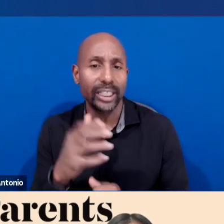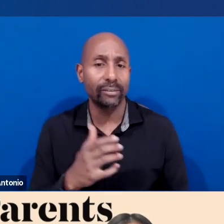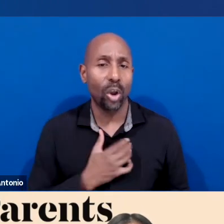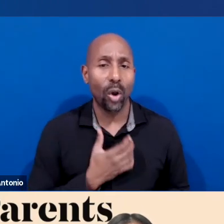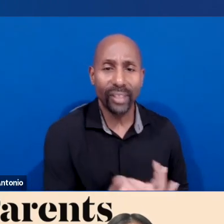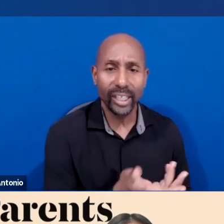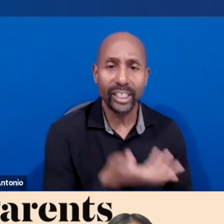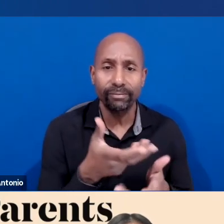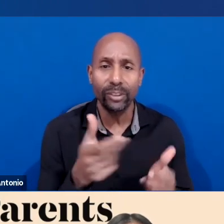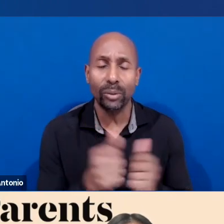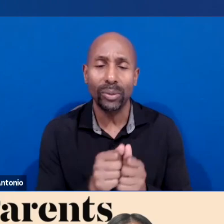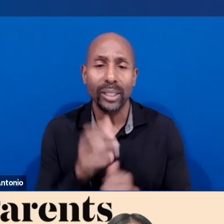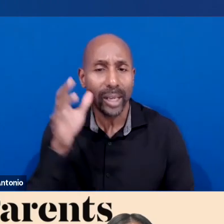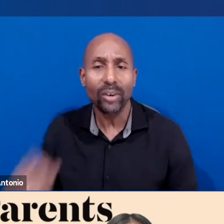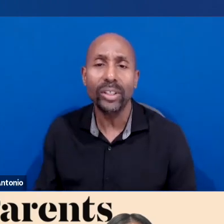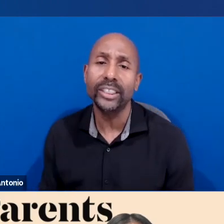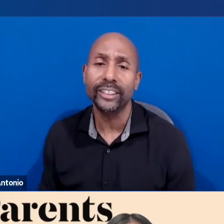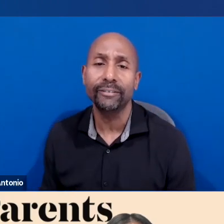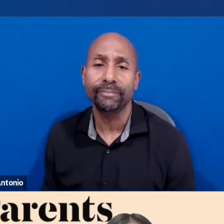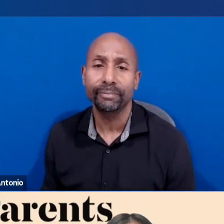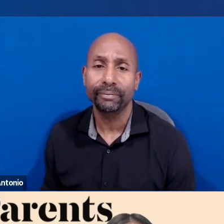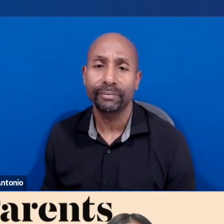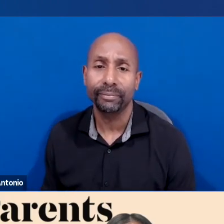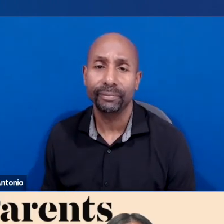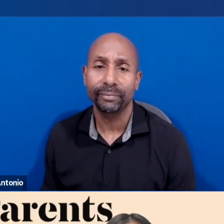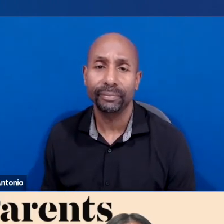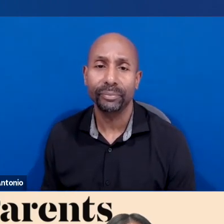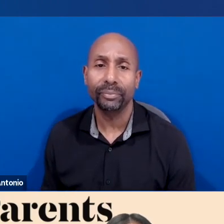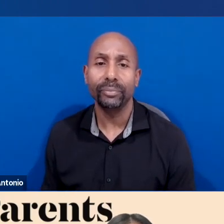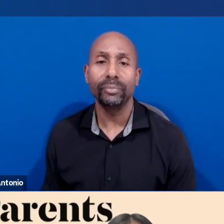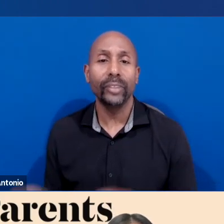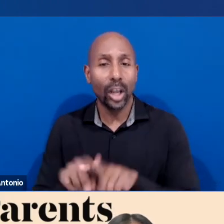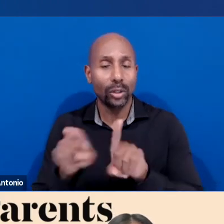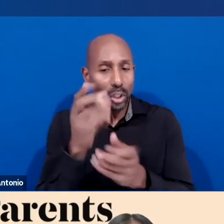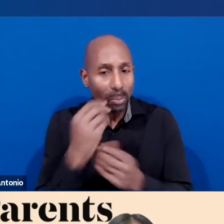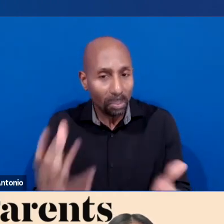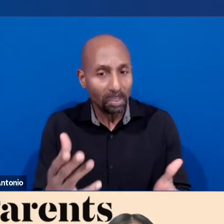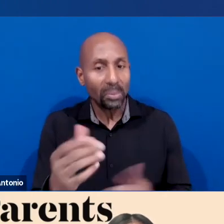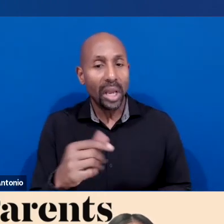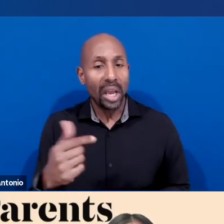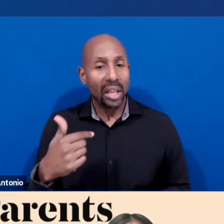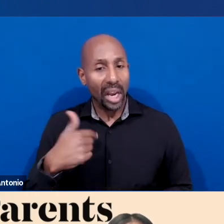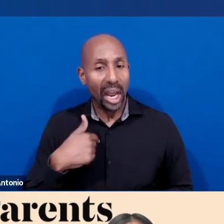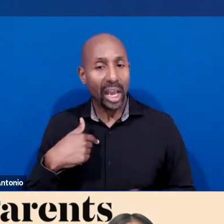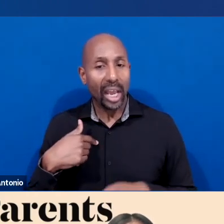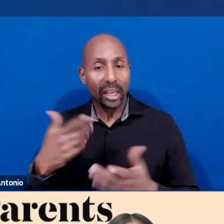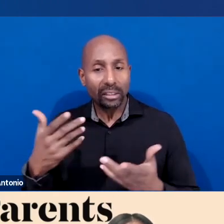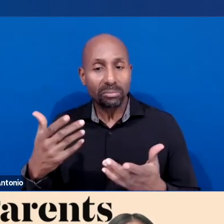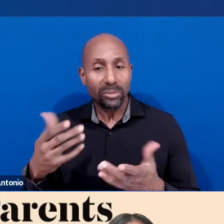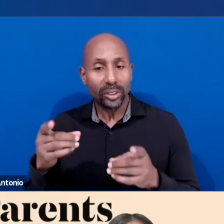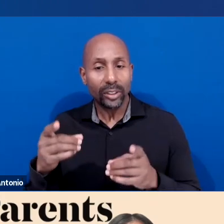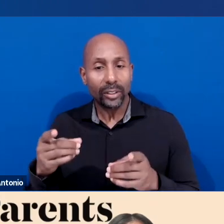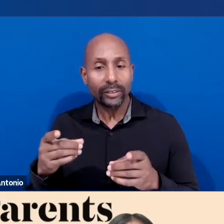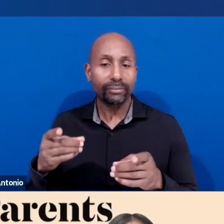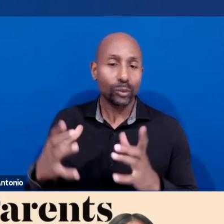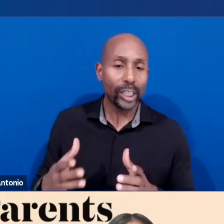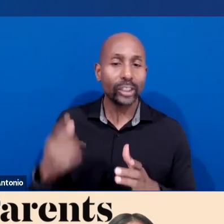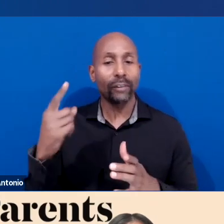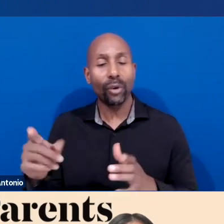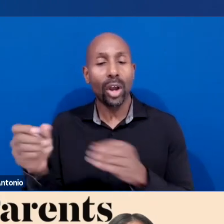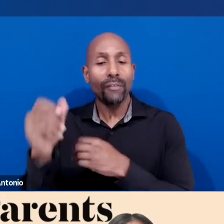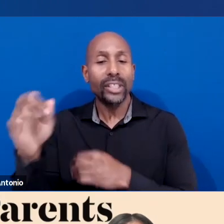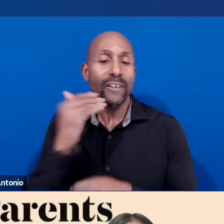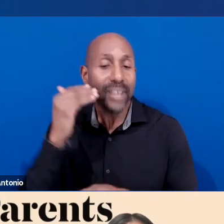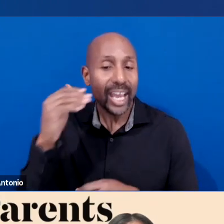celebration of parent involvement. I know we talk about different ways that we connect and grow, but the moment we are in right